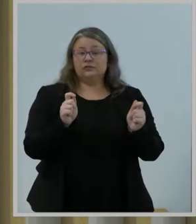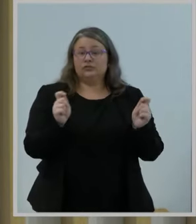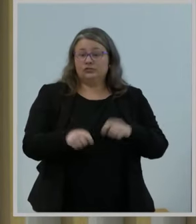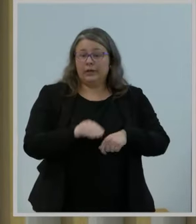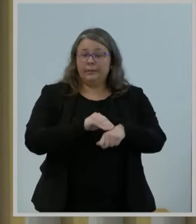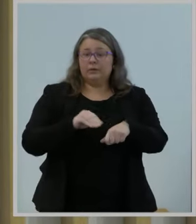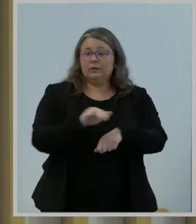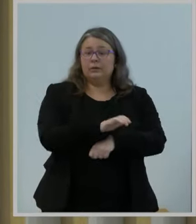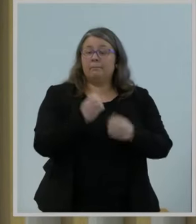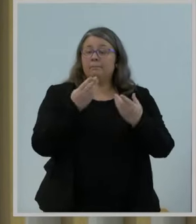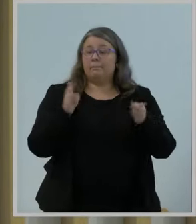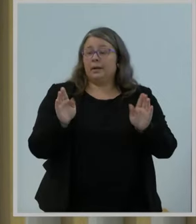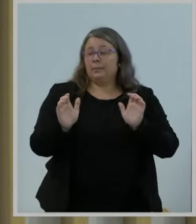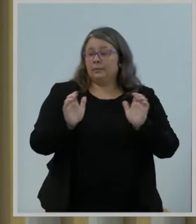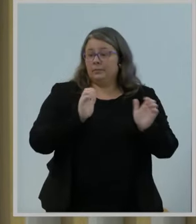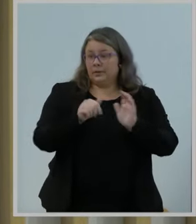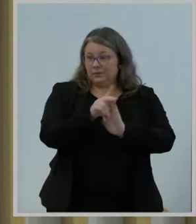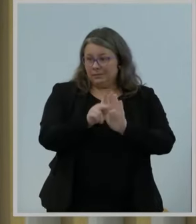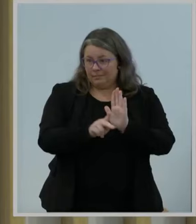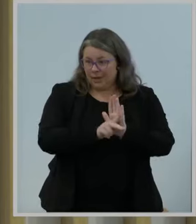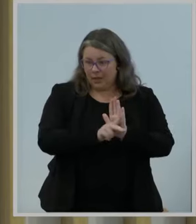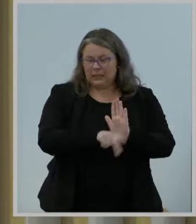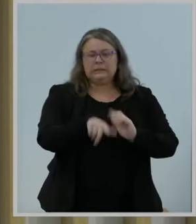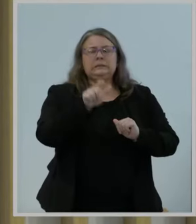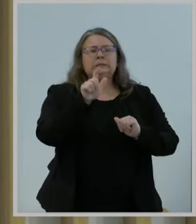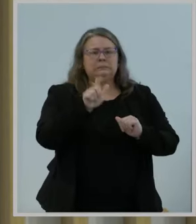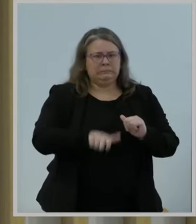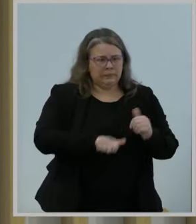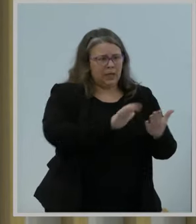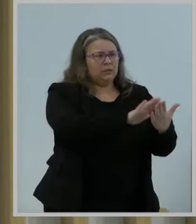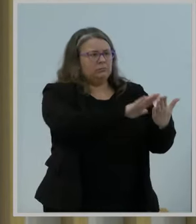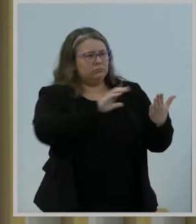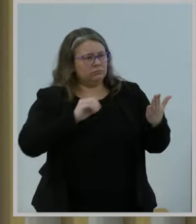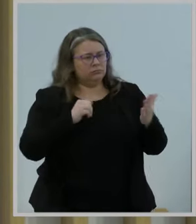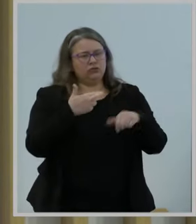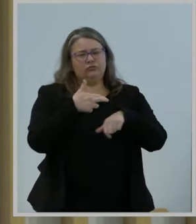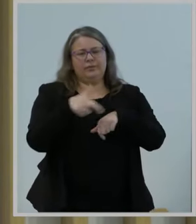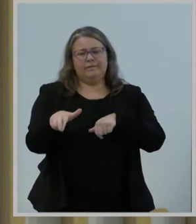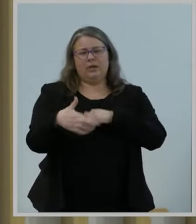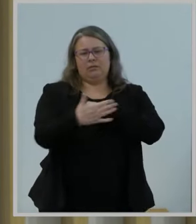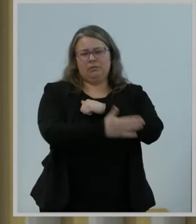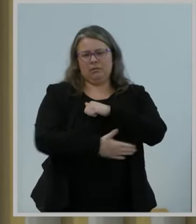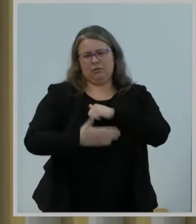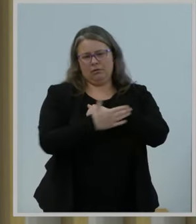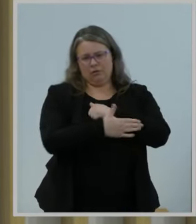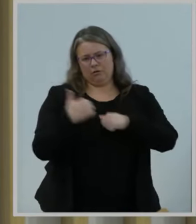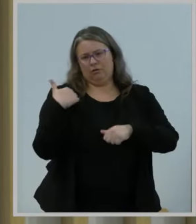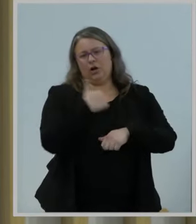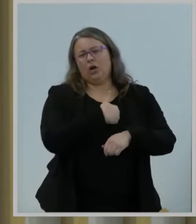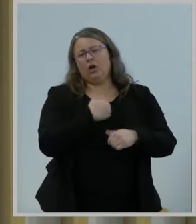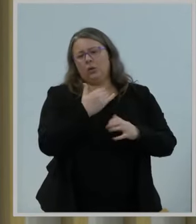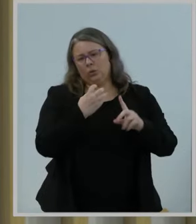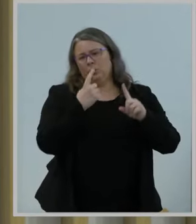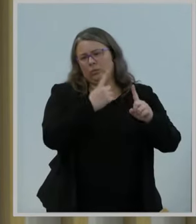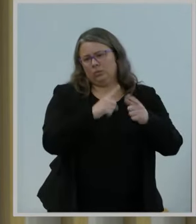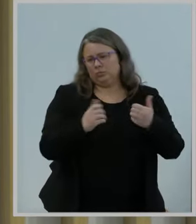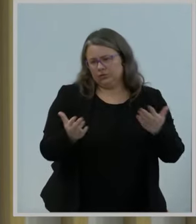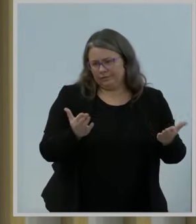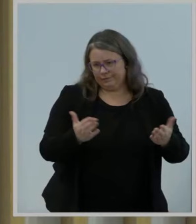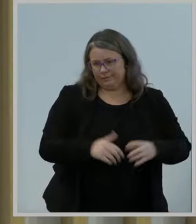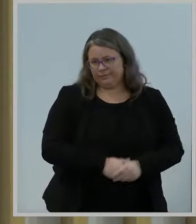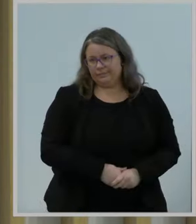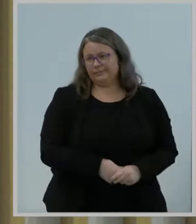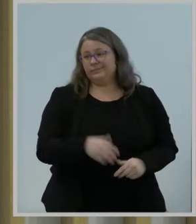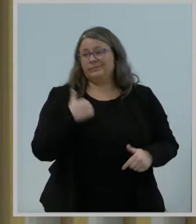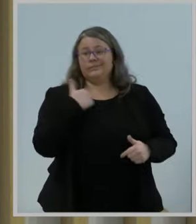the country it aims to serve. And I look forward to working with you to advance the agency's mission to ensure the benefits of